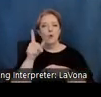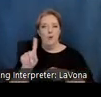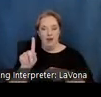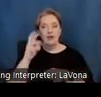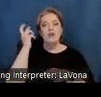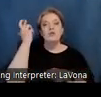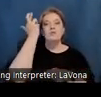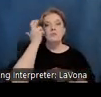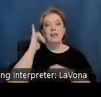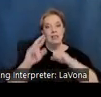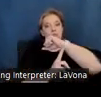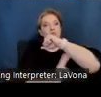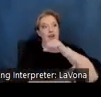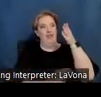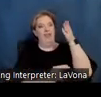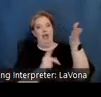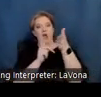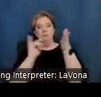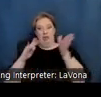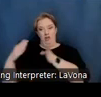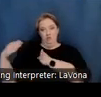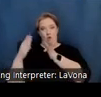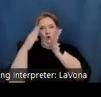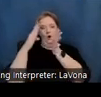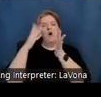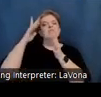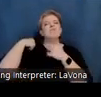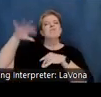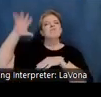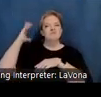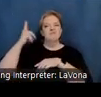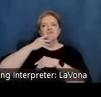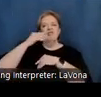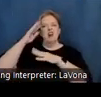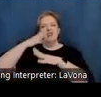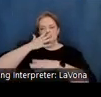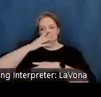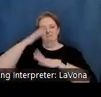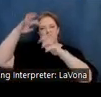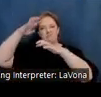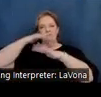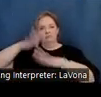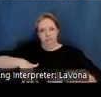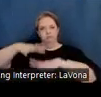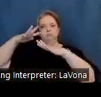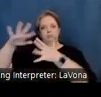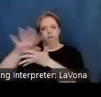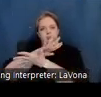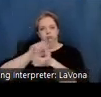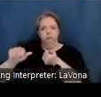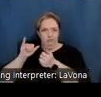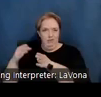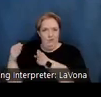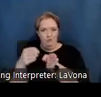away long ago in a flood. And area tour companies can facilitate a perfect experience for the ultimate thrill